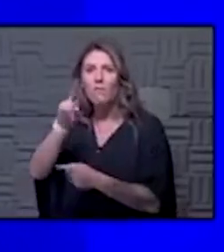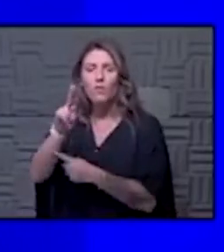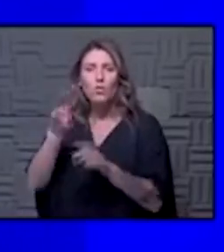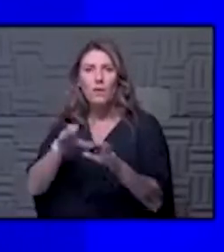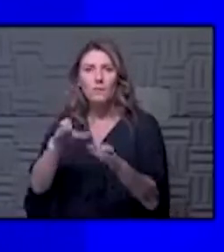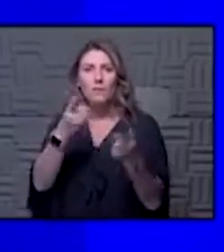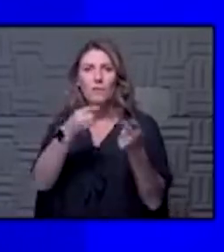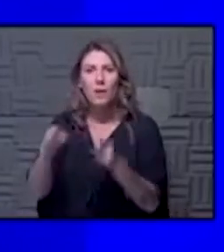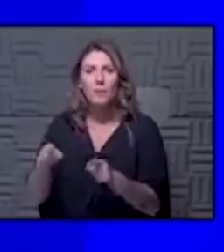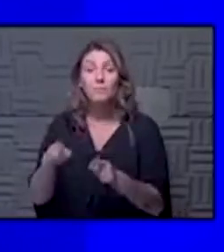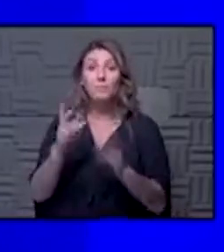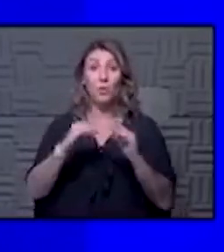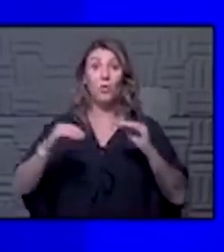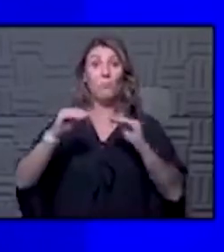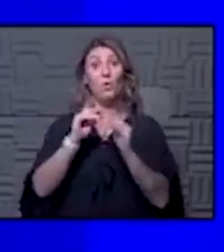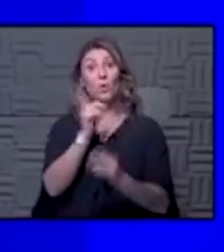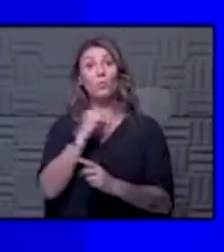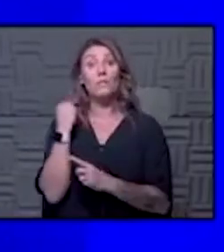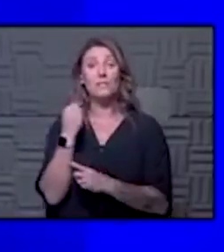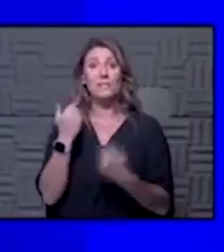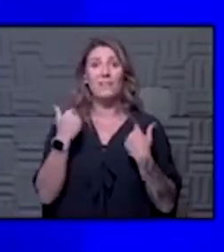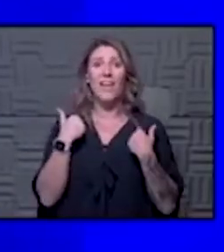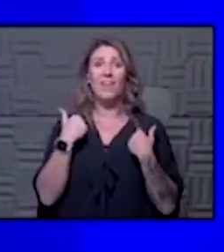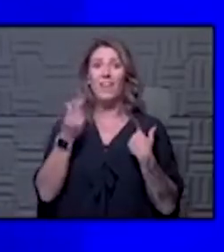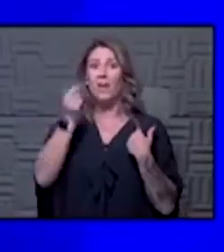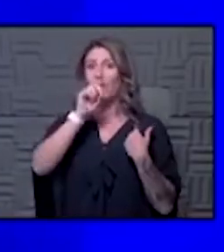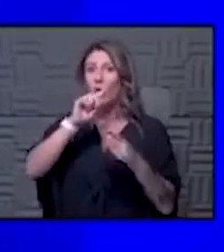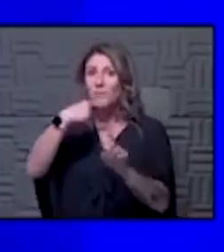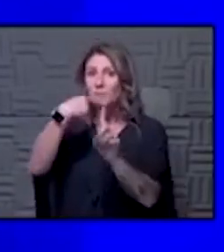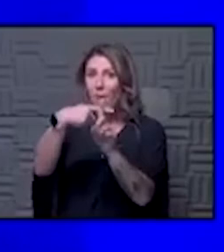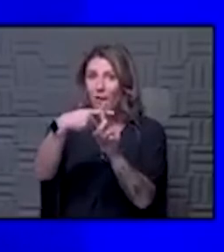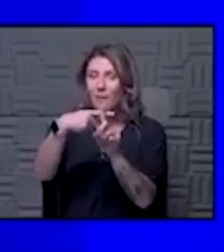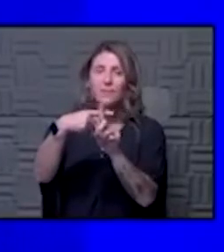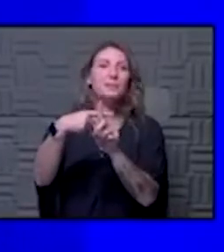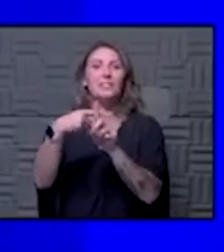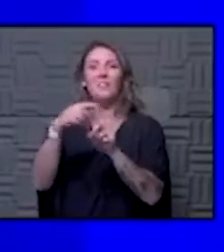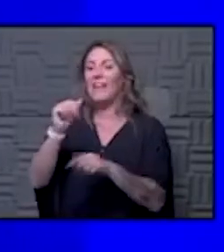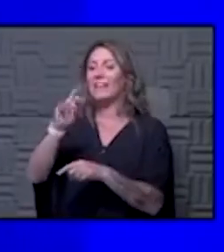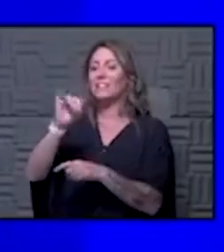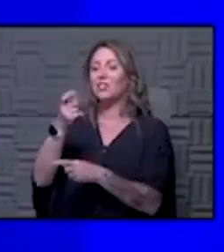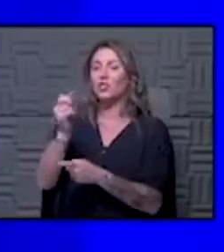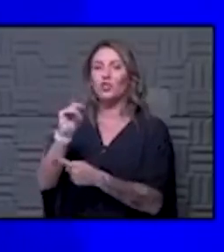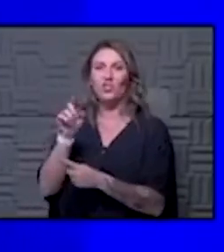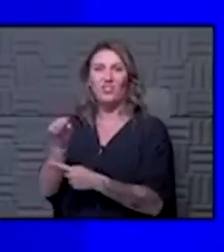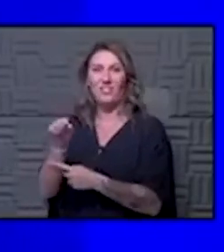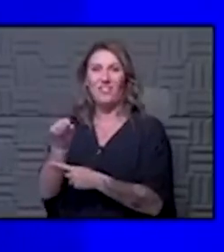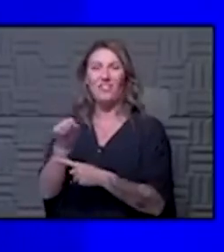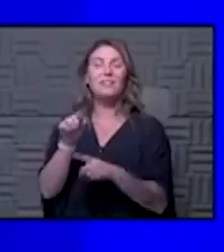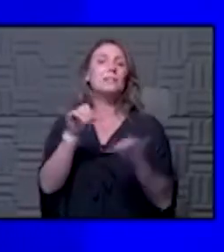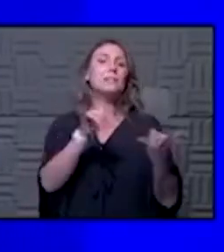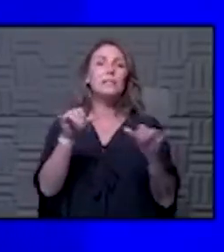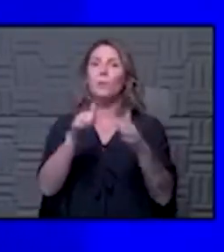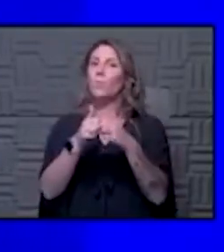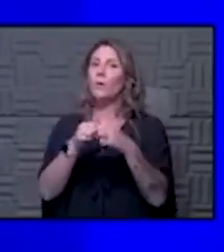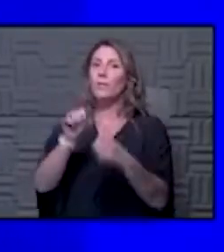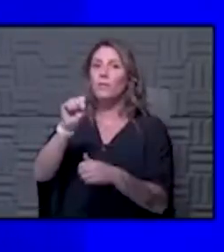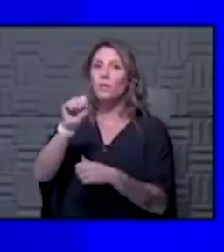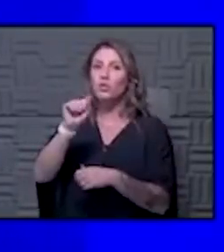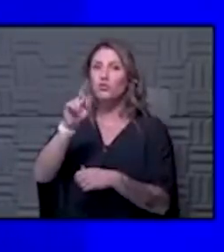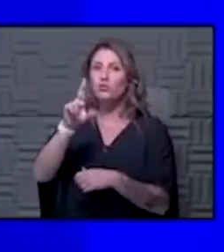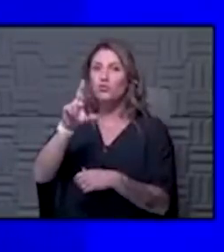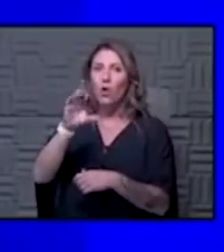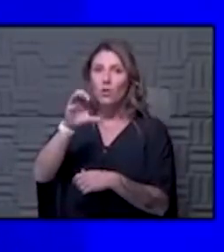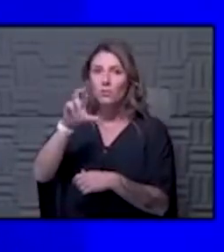time you are actually more at risk of getting a false positive antigen test the same thing can be said for the sars cov2 test